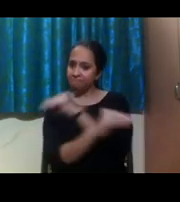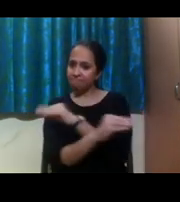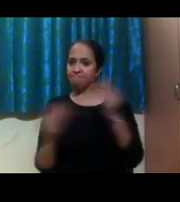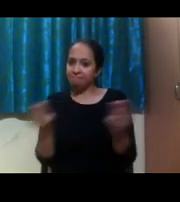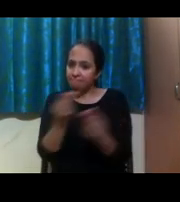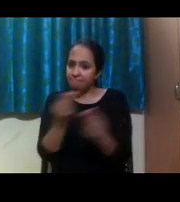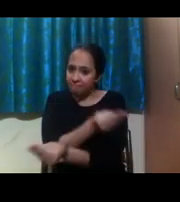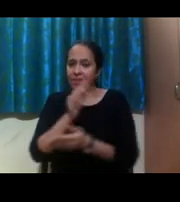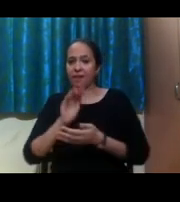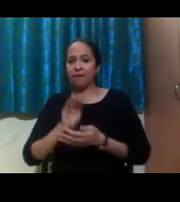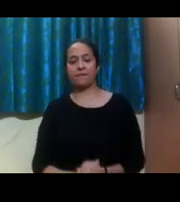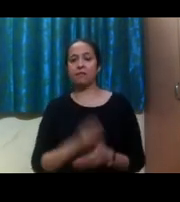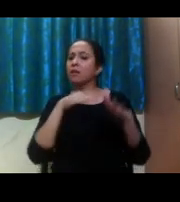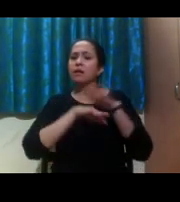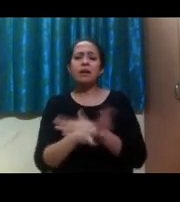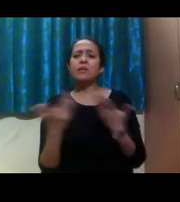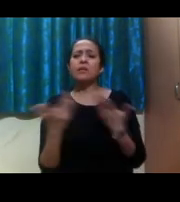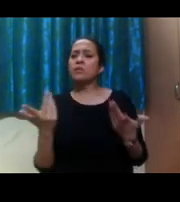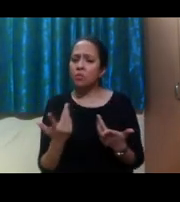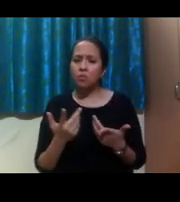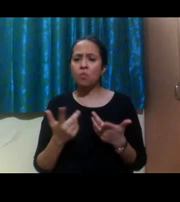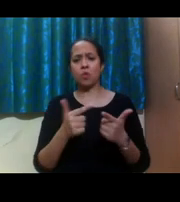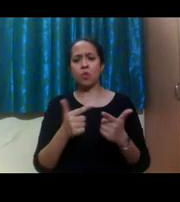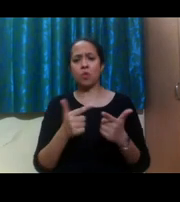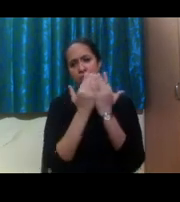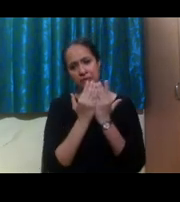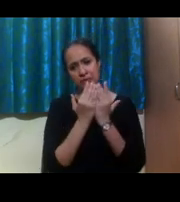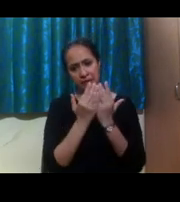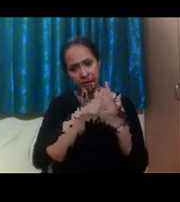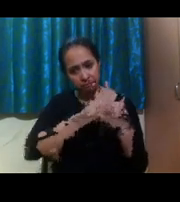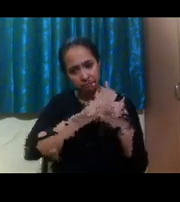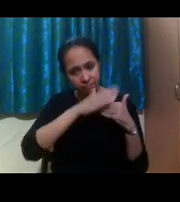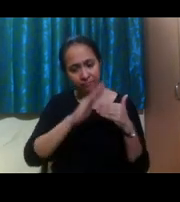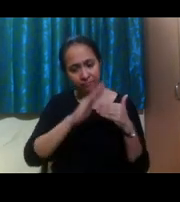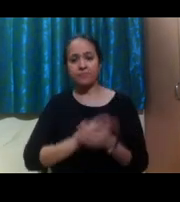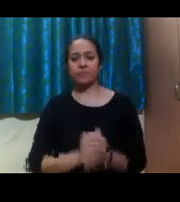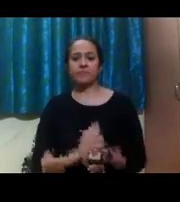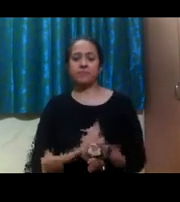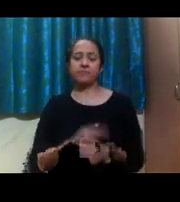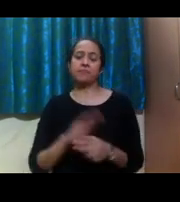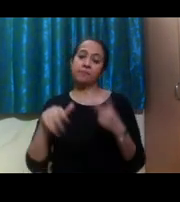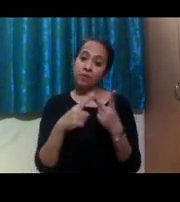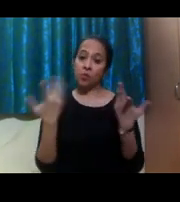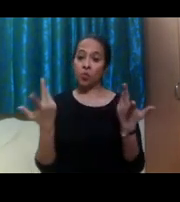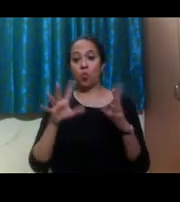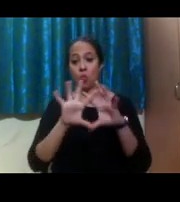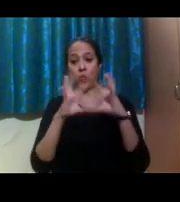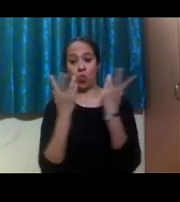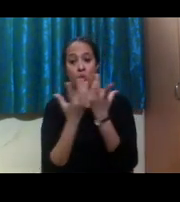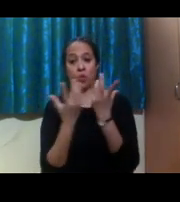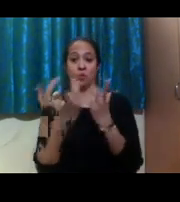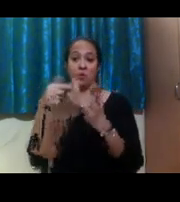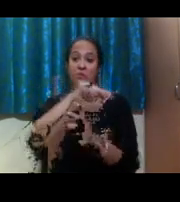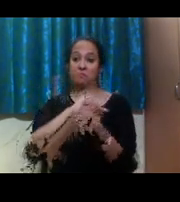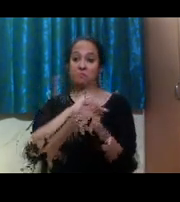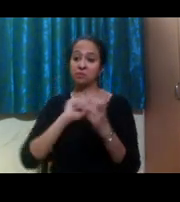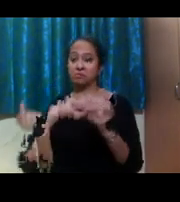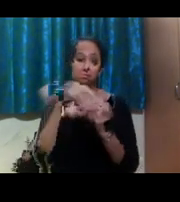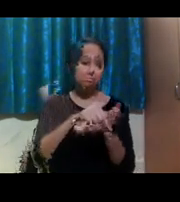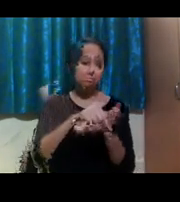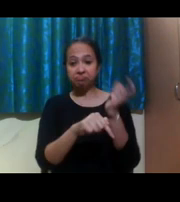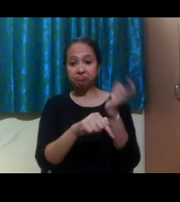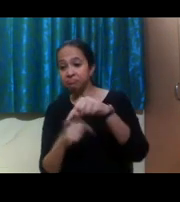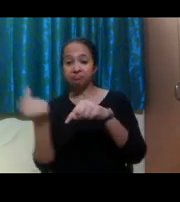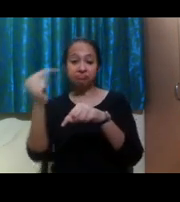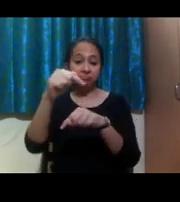studying abroad. So Americans with disabilities studying in different countries or international students. I want to come study in the United States